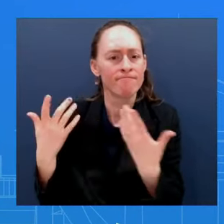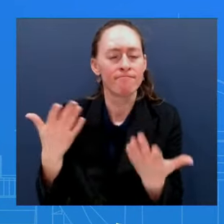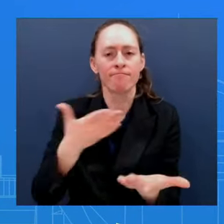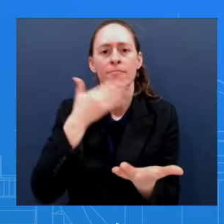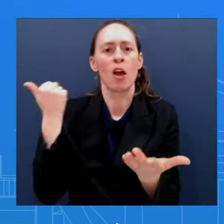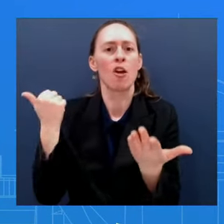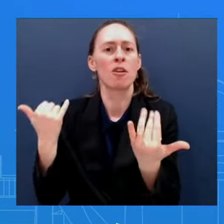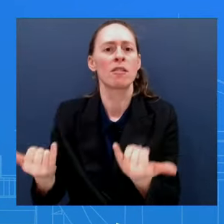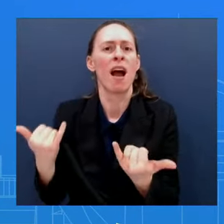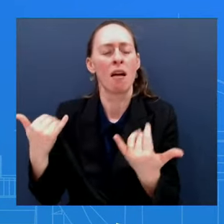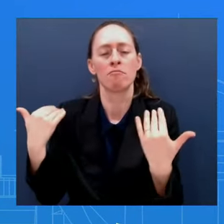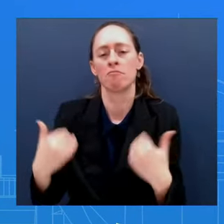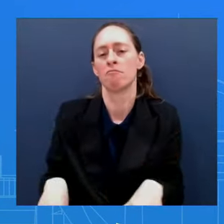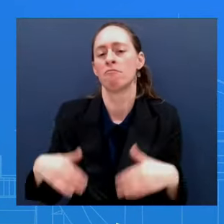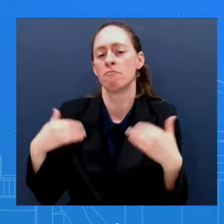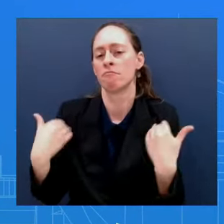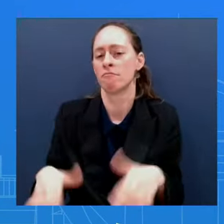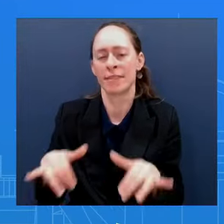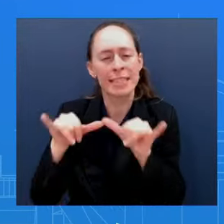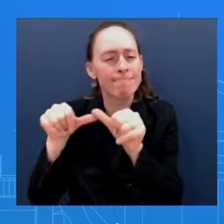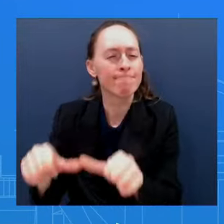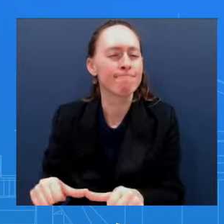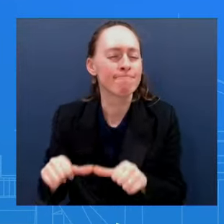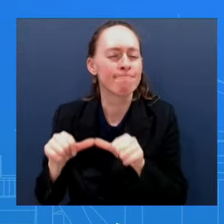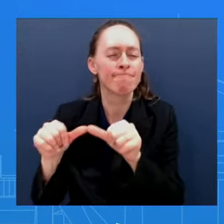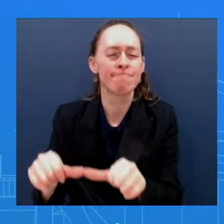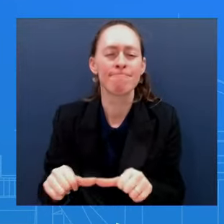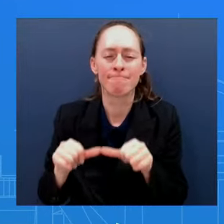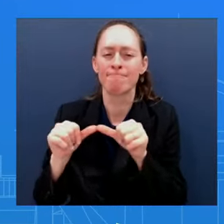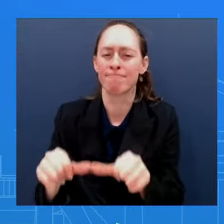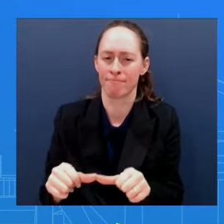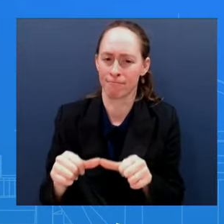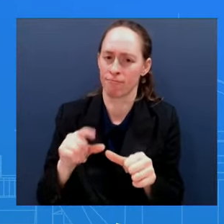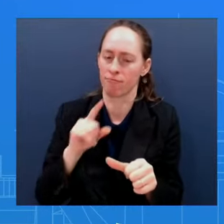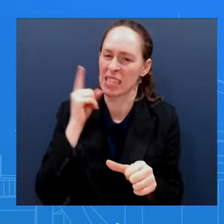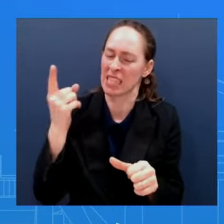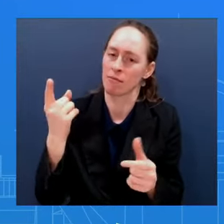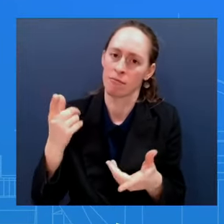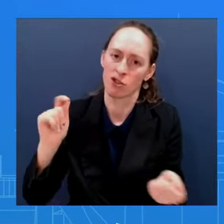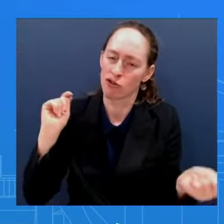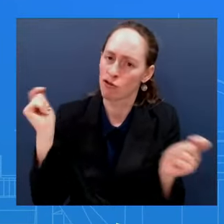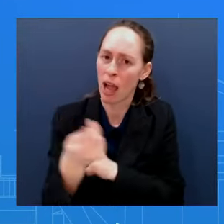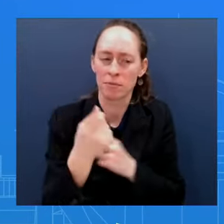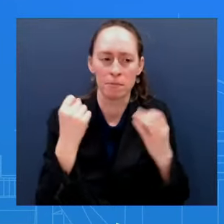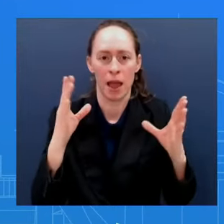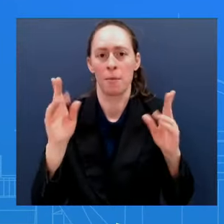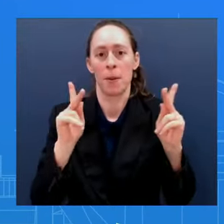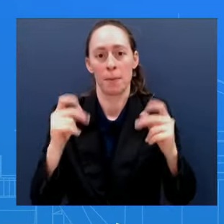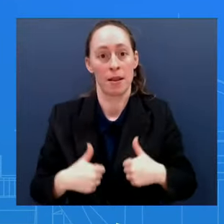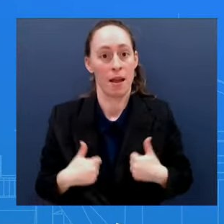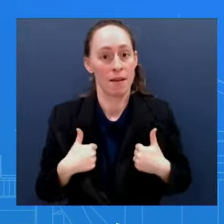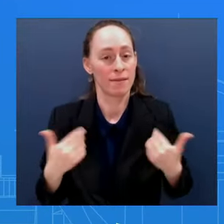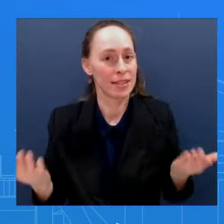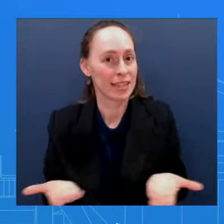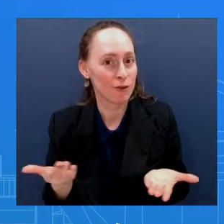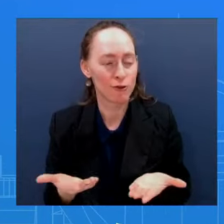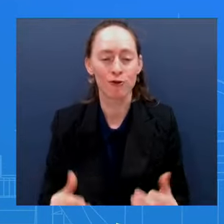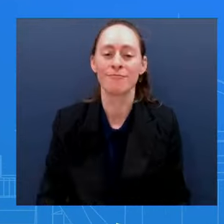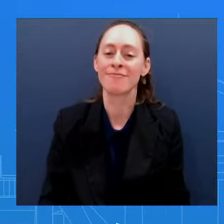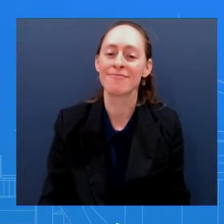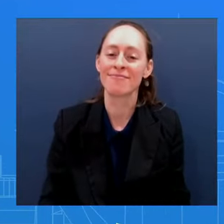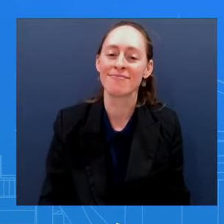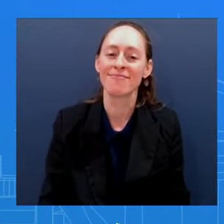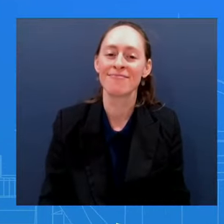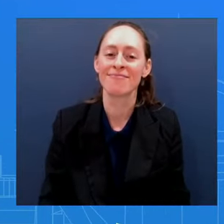bouncing off of the previous question The numbers show that President Biden has engaged in about 33 news conferences Compare that to Obama's